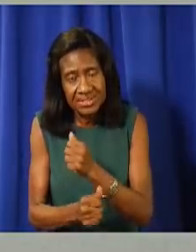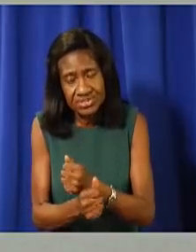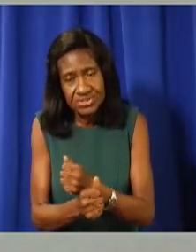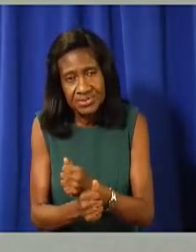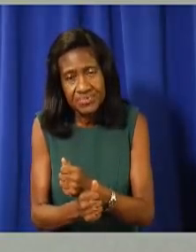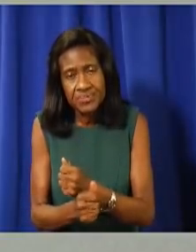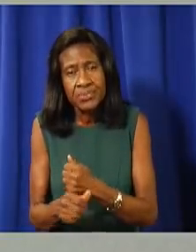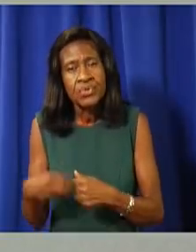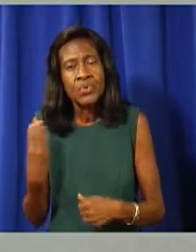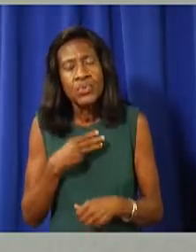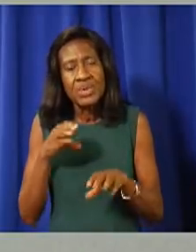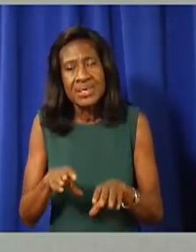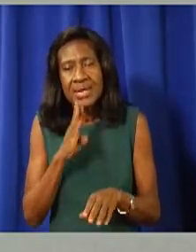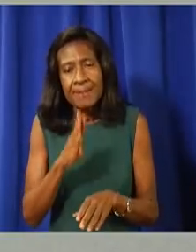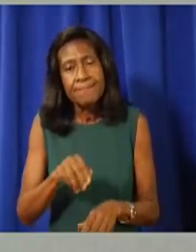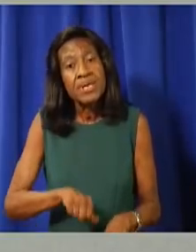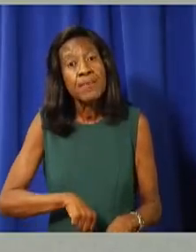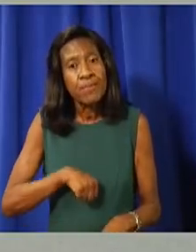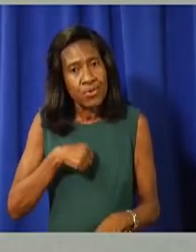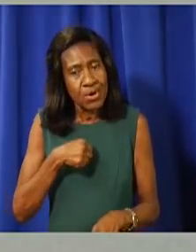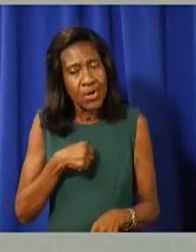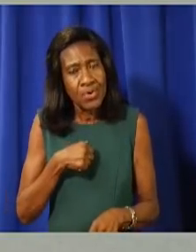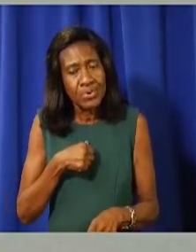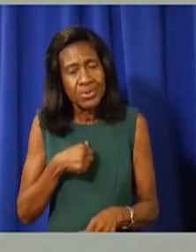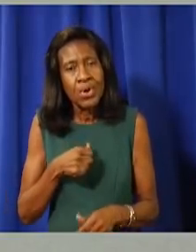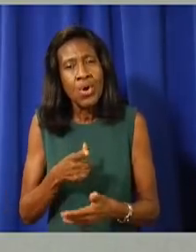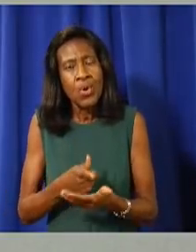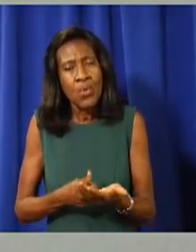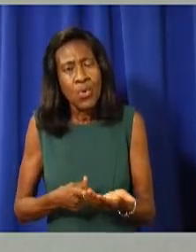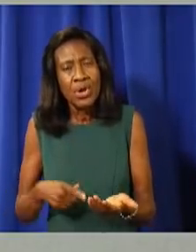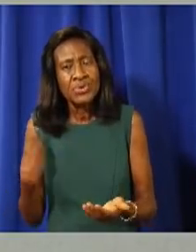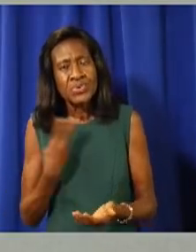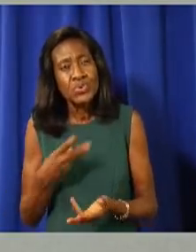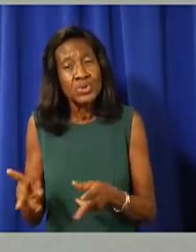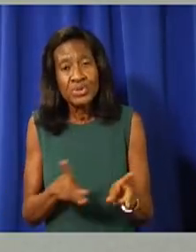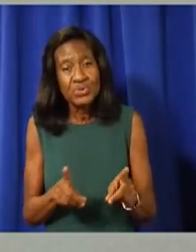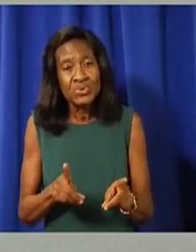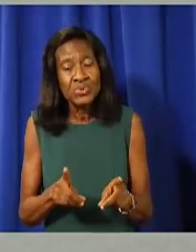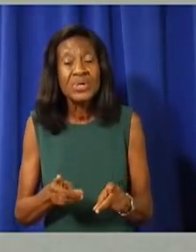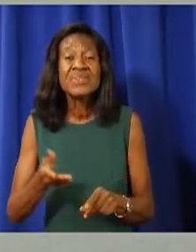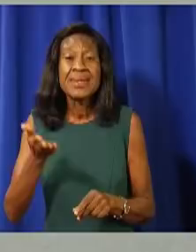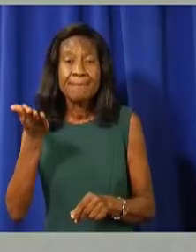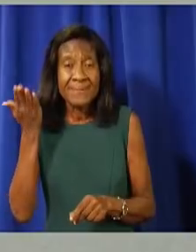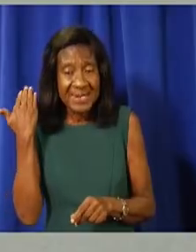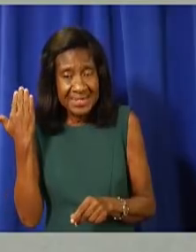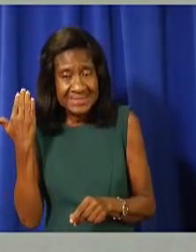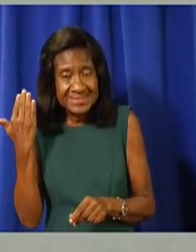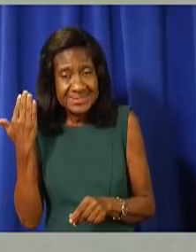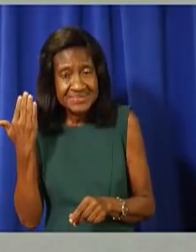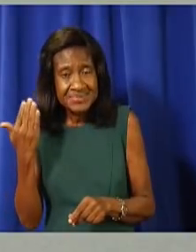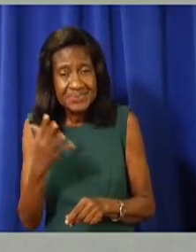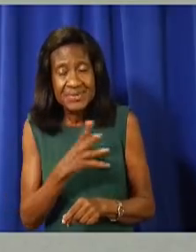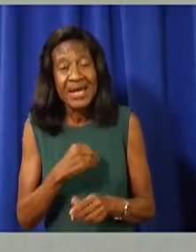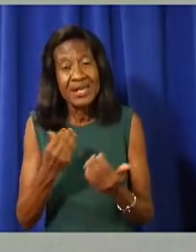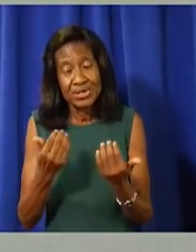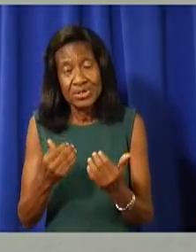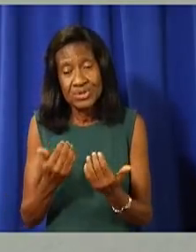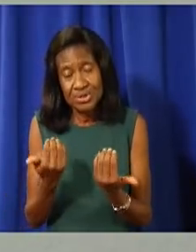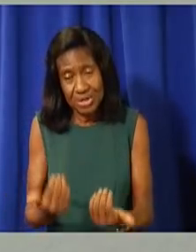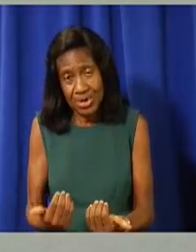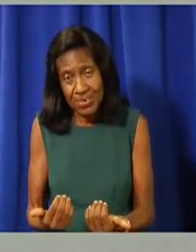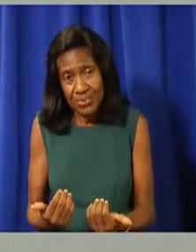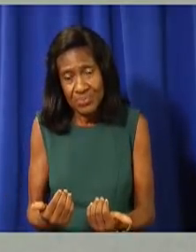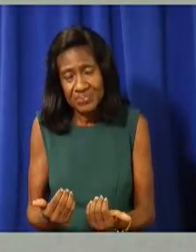be incredibly proud of how we've done that in Cayman up until now, and that should give all of us continuing confidence and